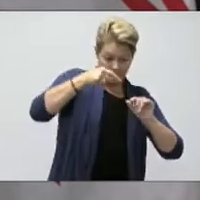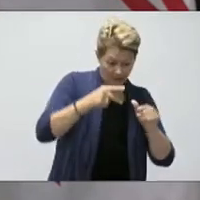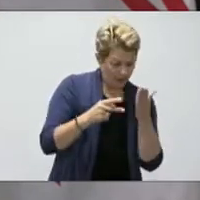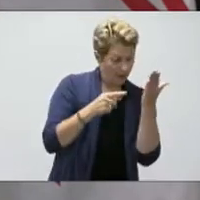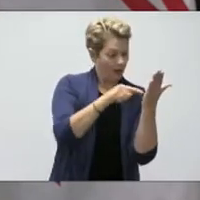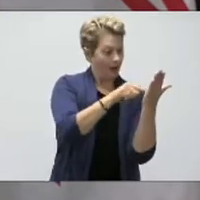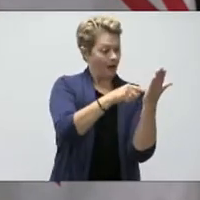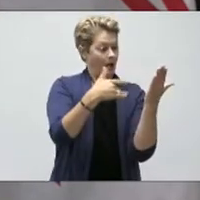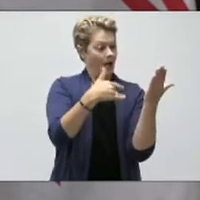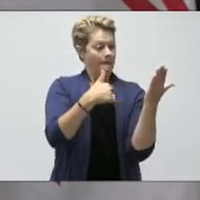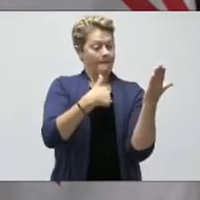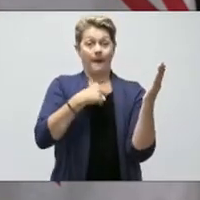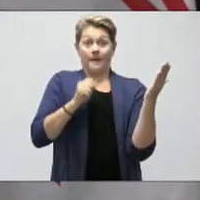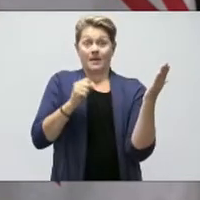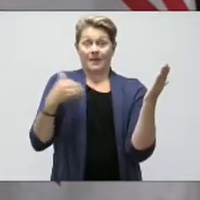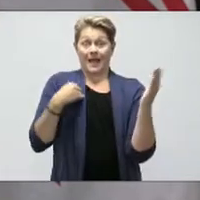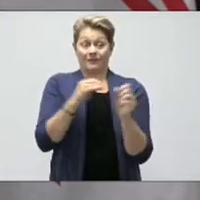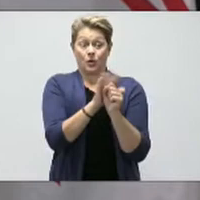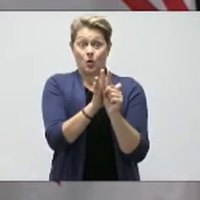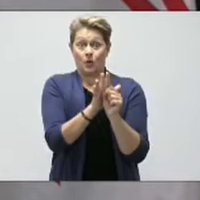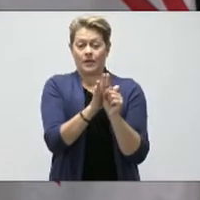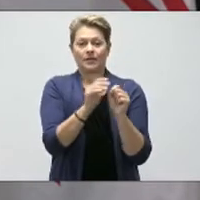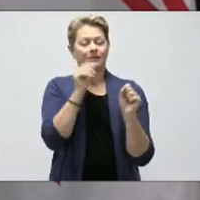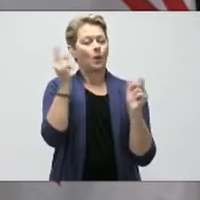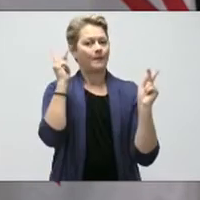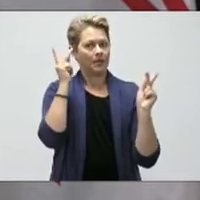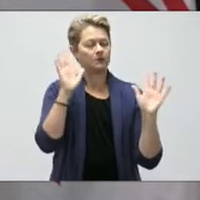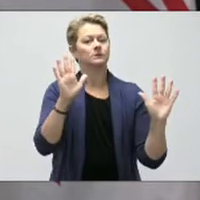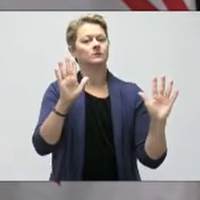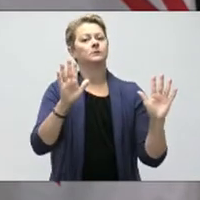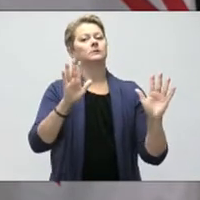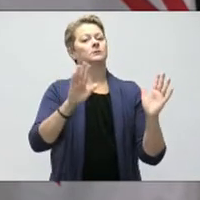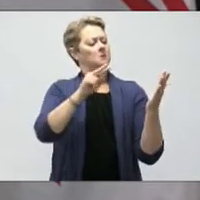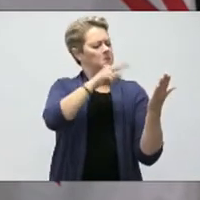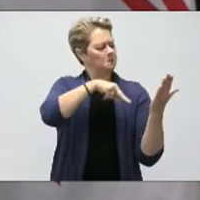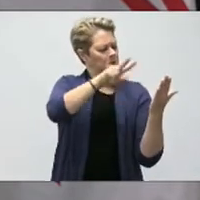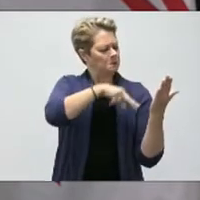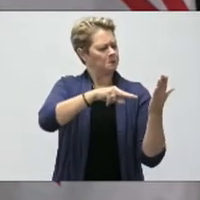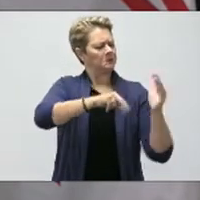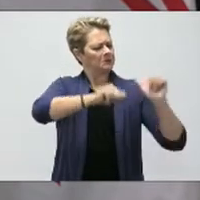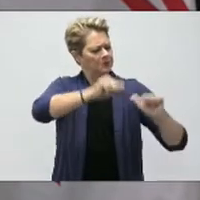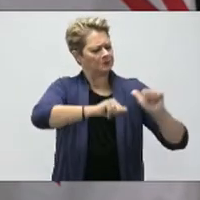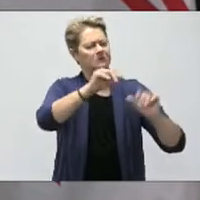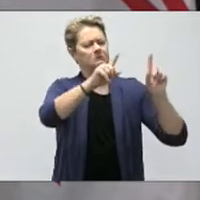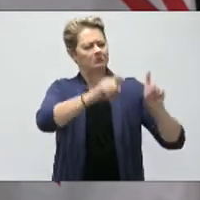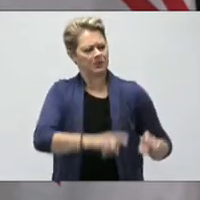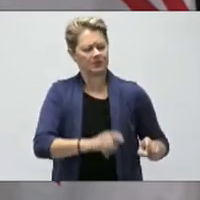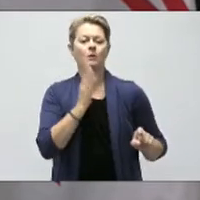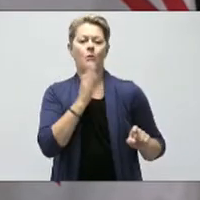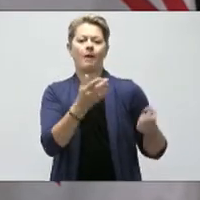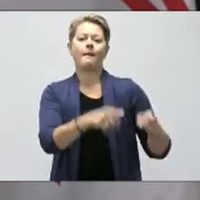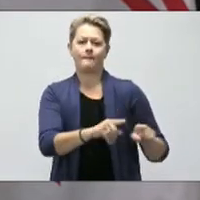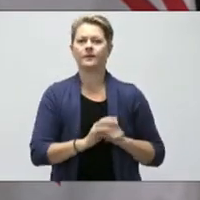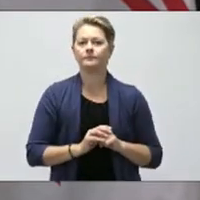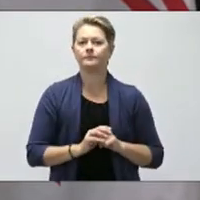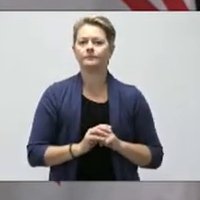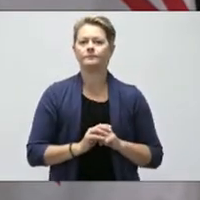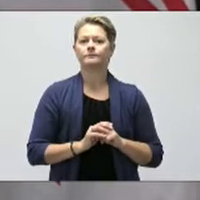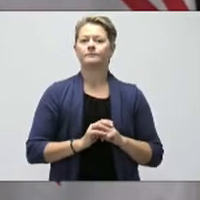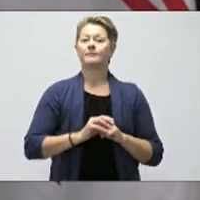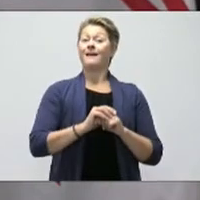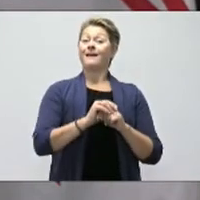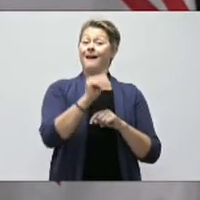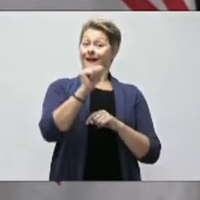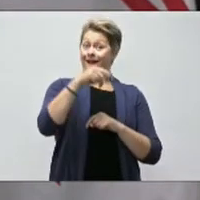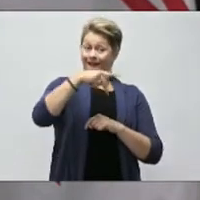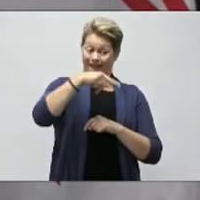and our website closely regarding isolation, assessment, and testing. A notification by this app does not